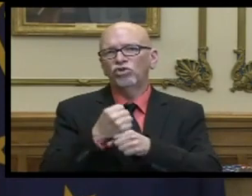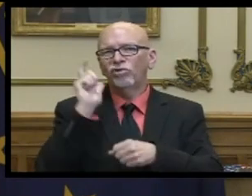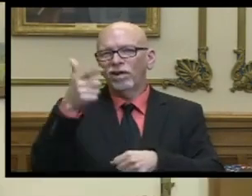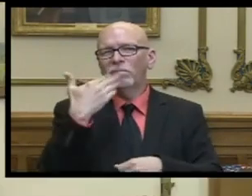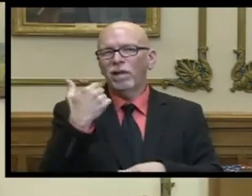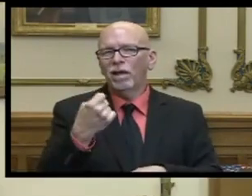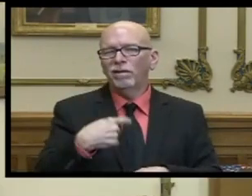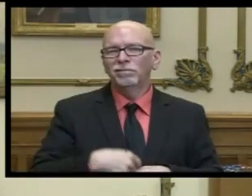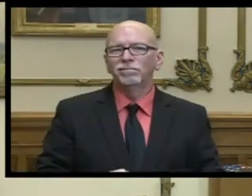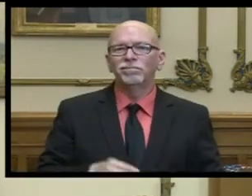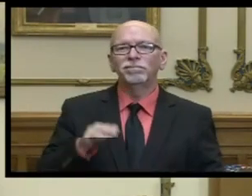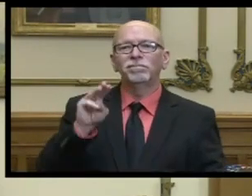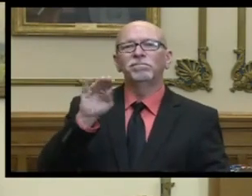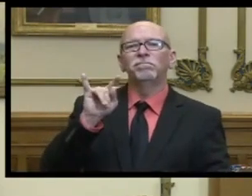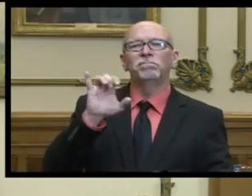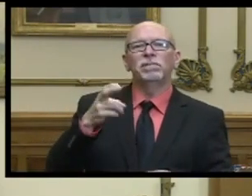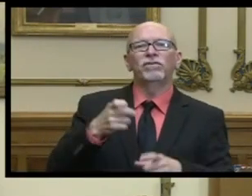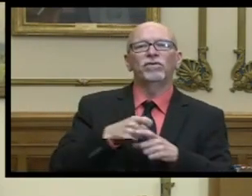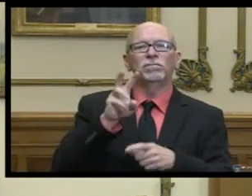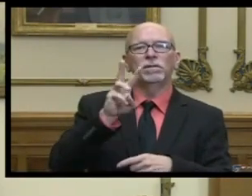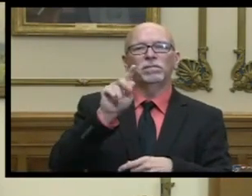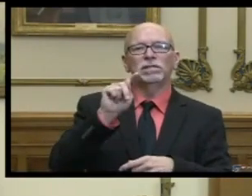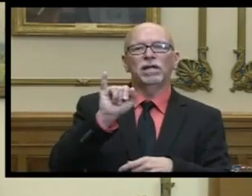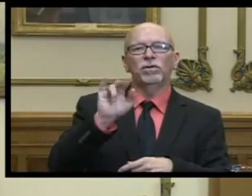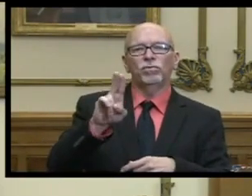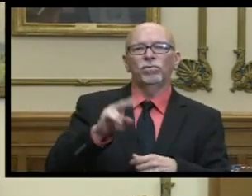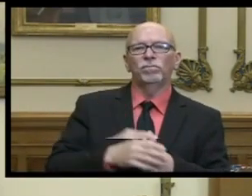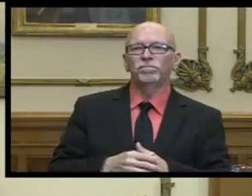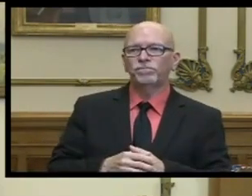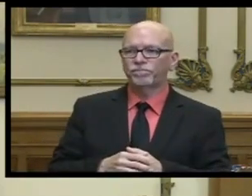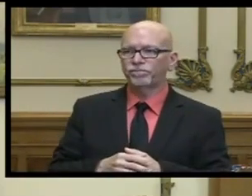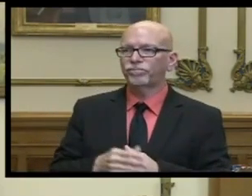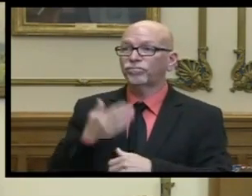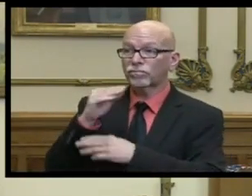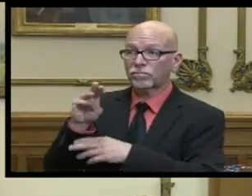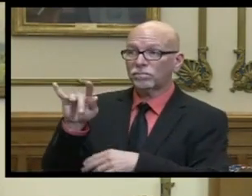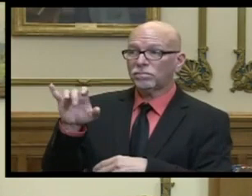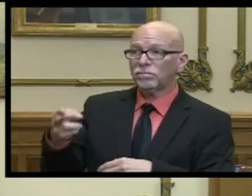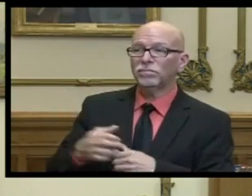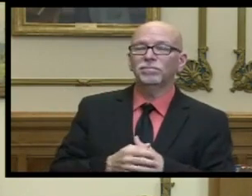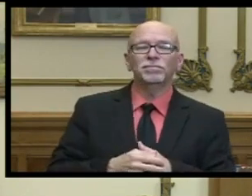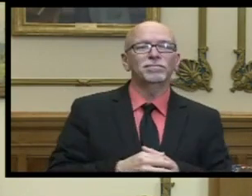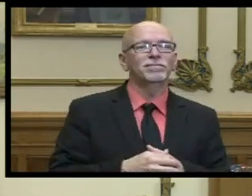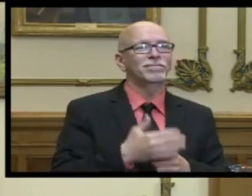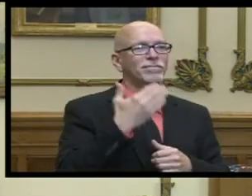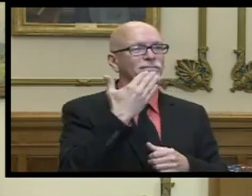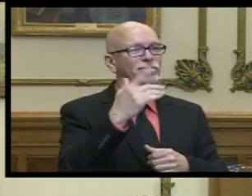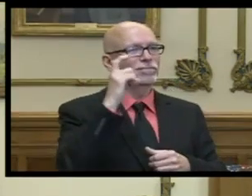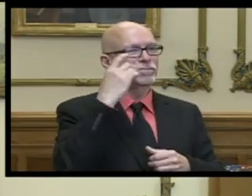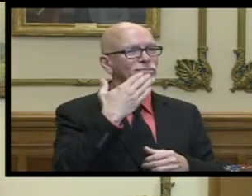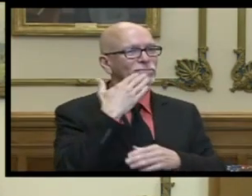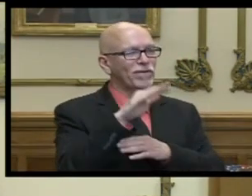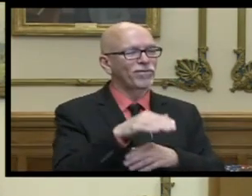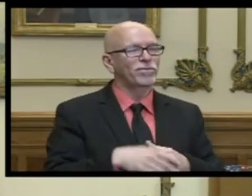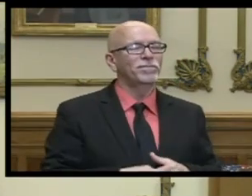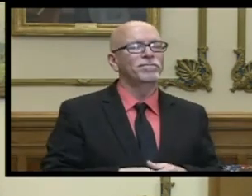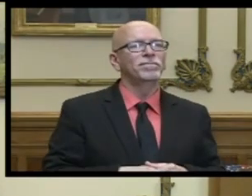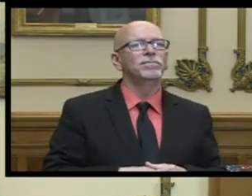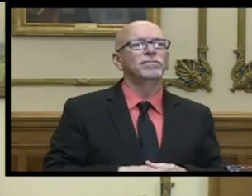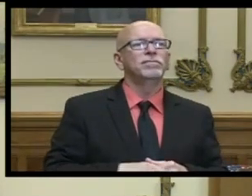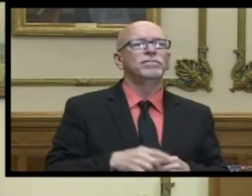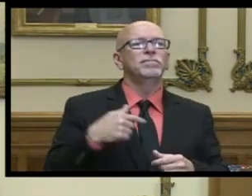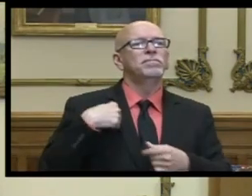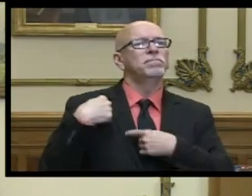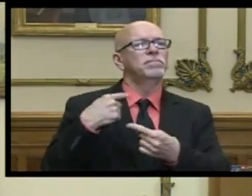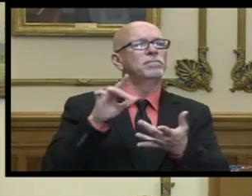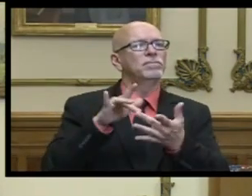mitch with wtiu good afternoon mitch thank you good afternoon governor i've been